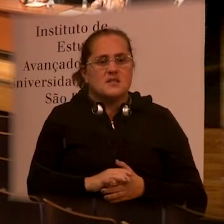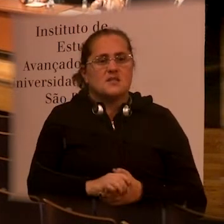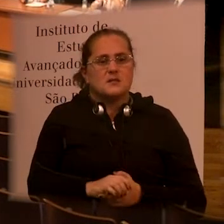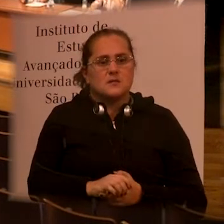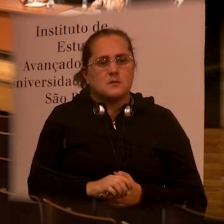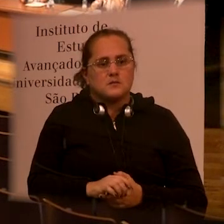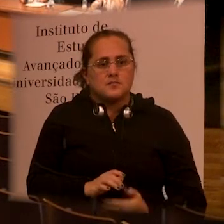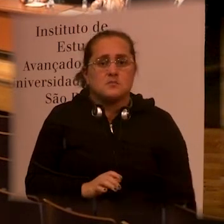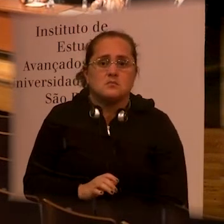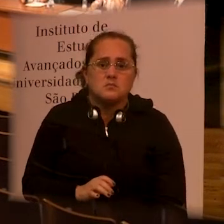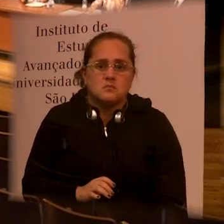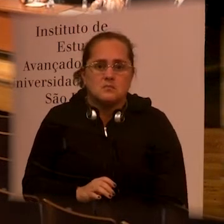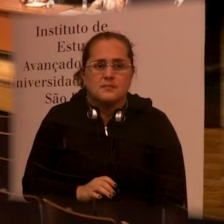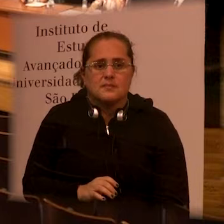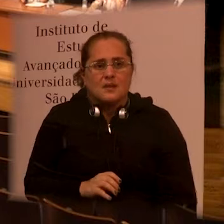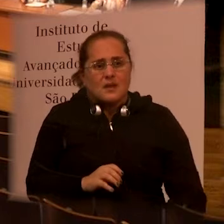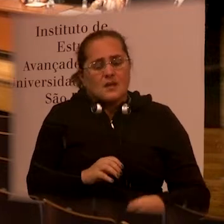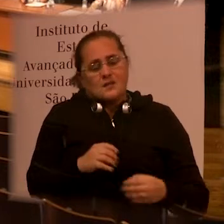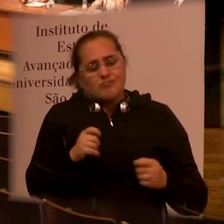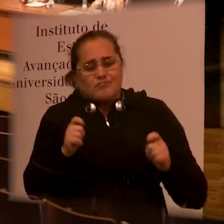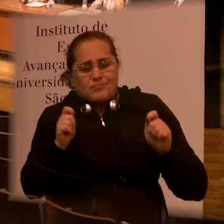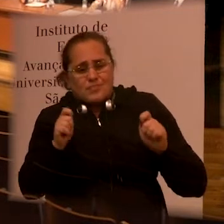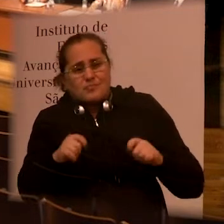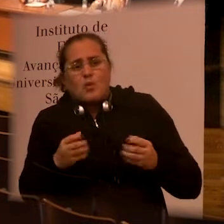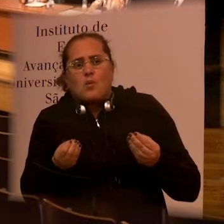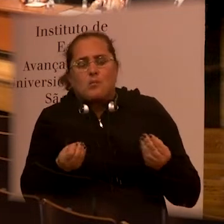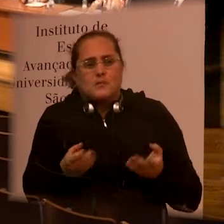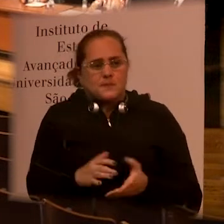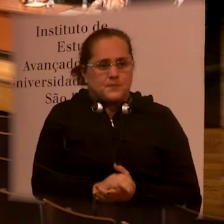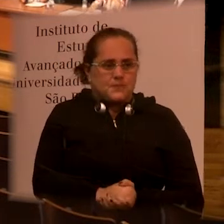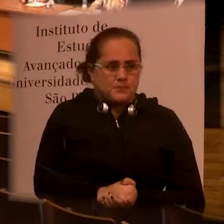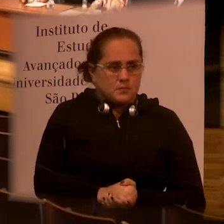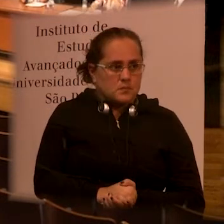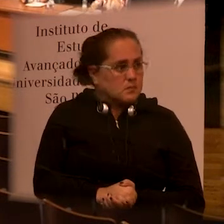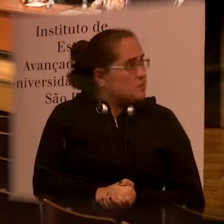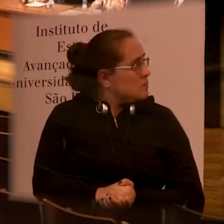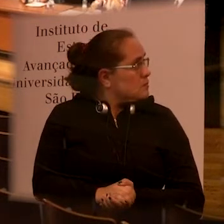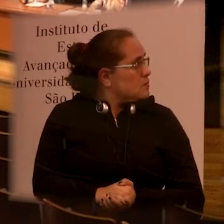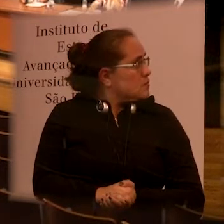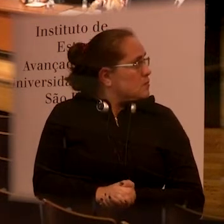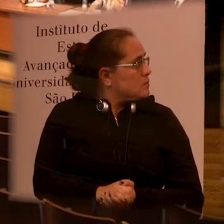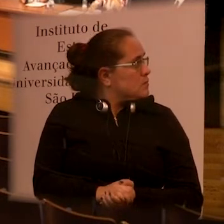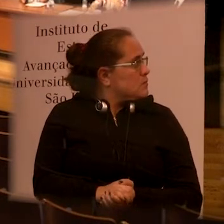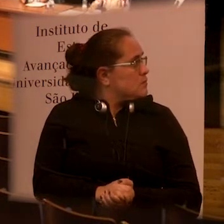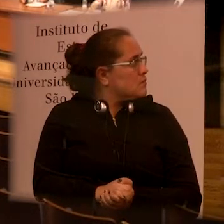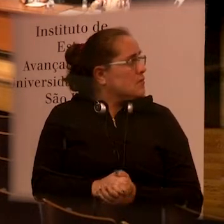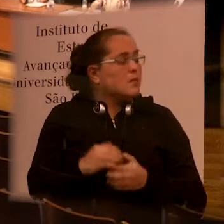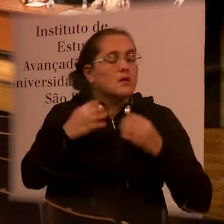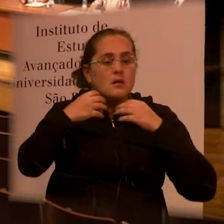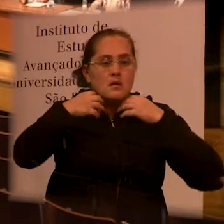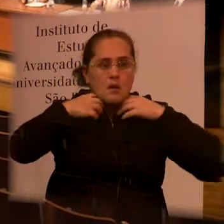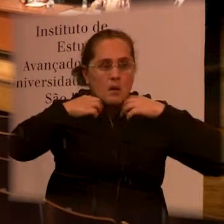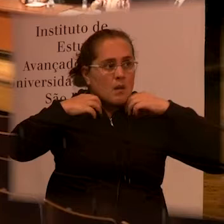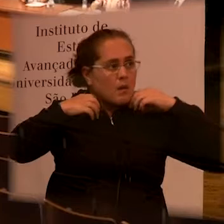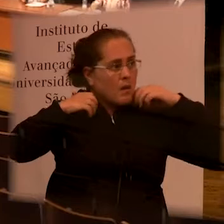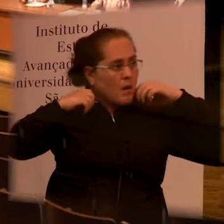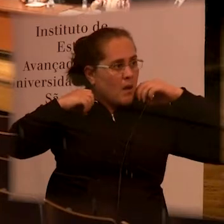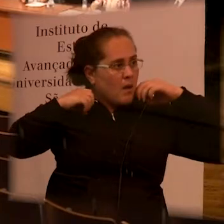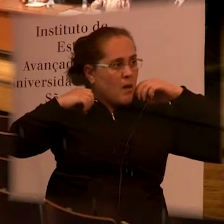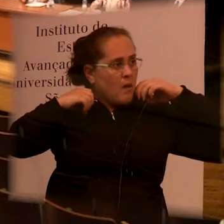disability, that, and, and run away a little bit of the medical model.